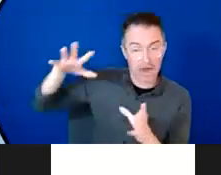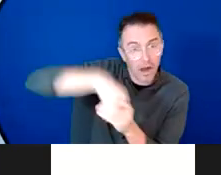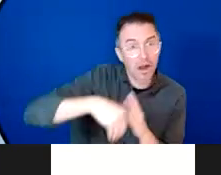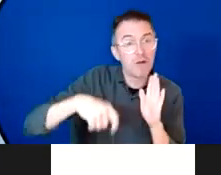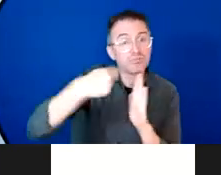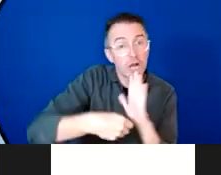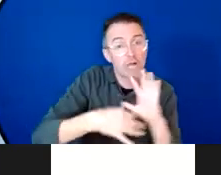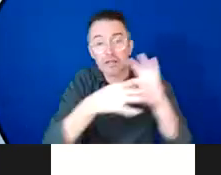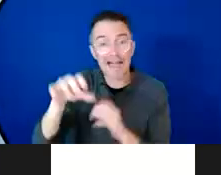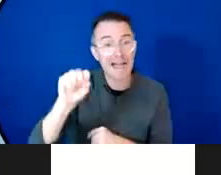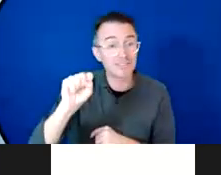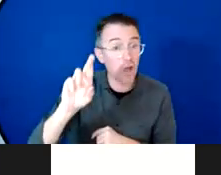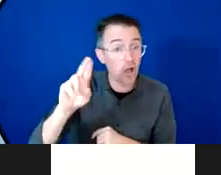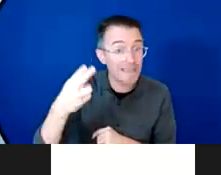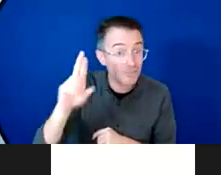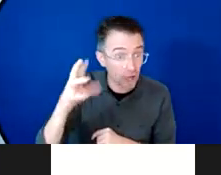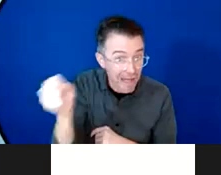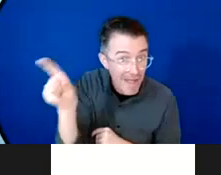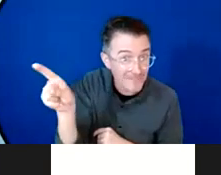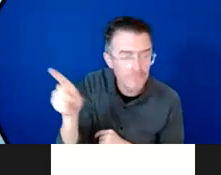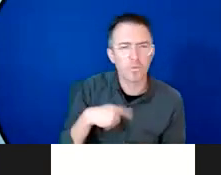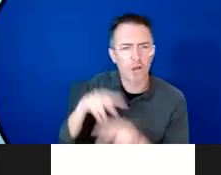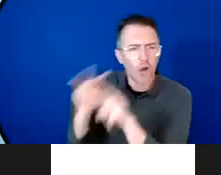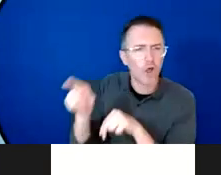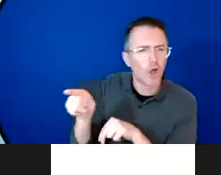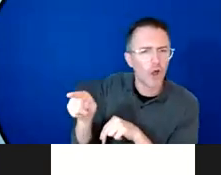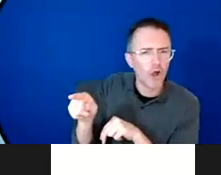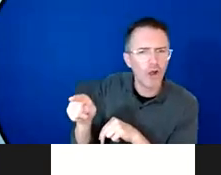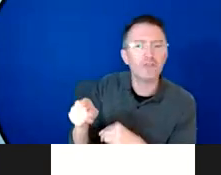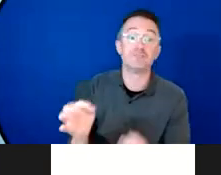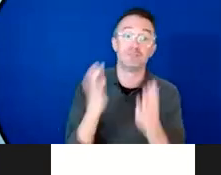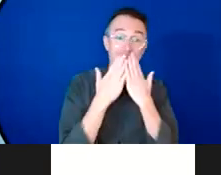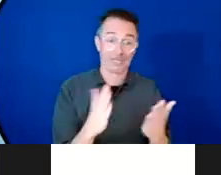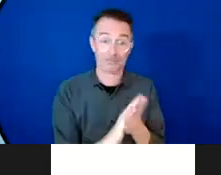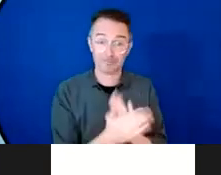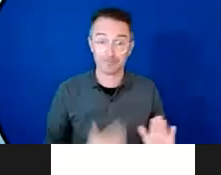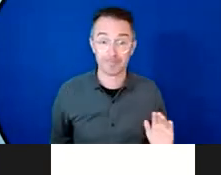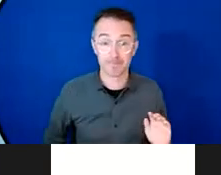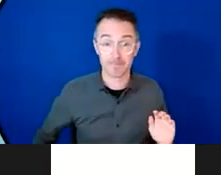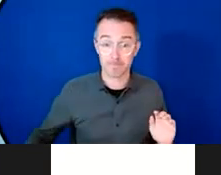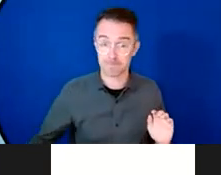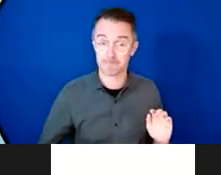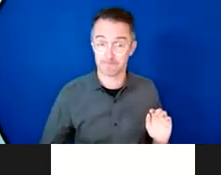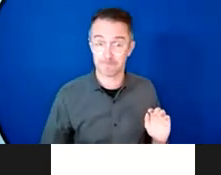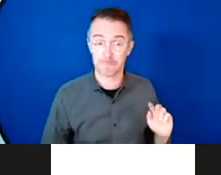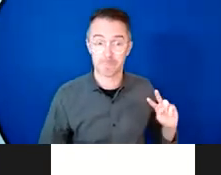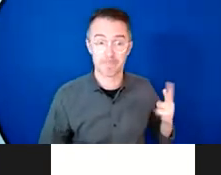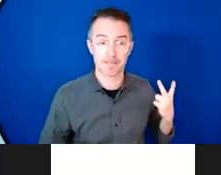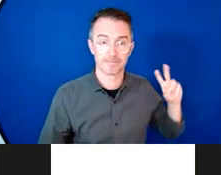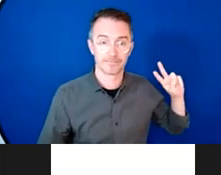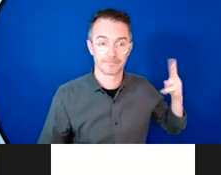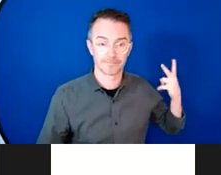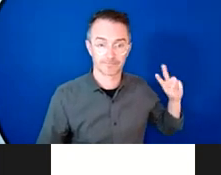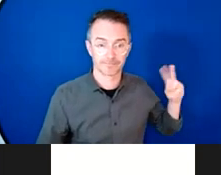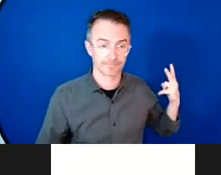space let me stop there thank you thank you Gareth excellent and really thank you for sort of looking at some of the